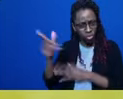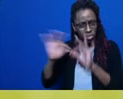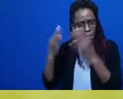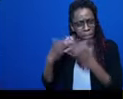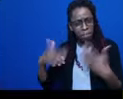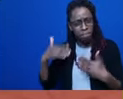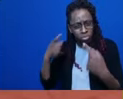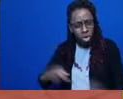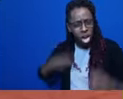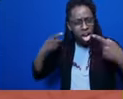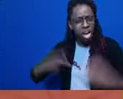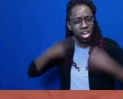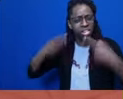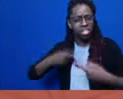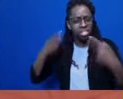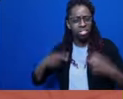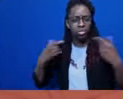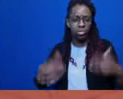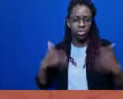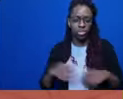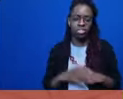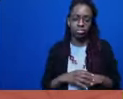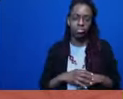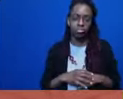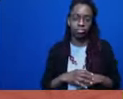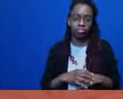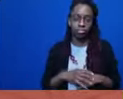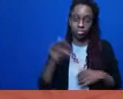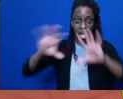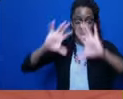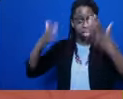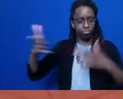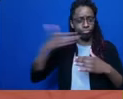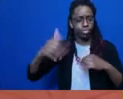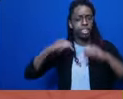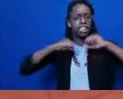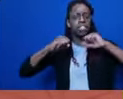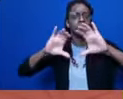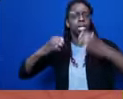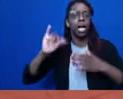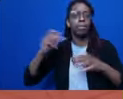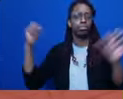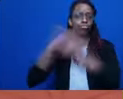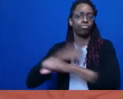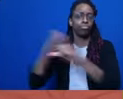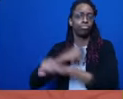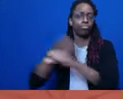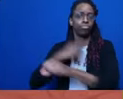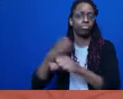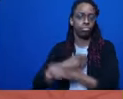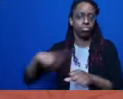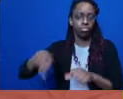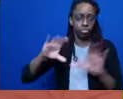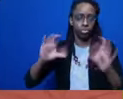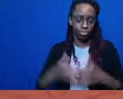a wonderful defense campaign, a free Brescia campaign. We were able